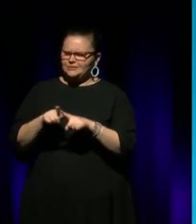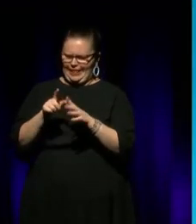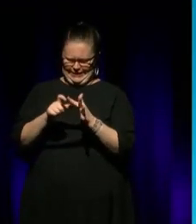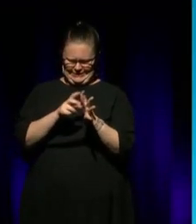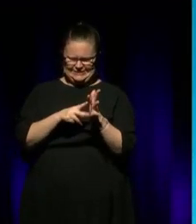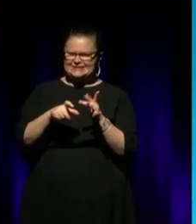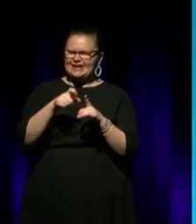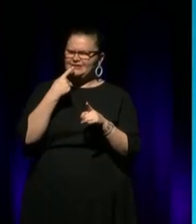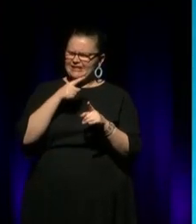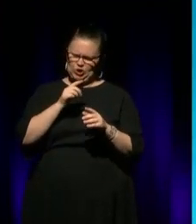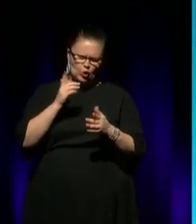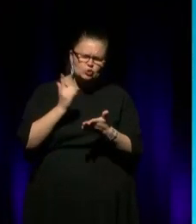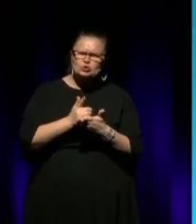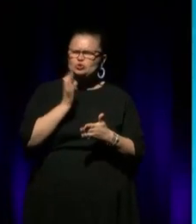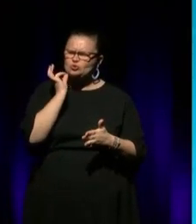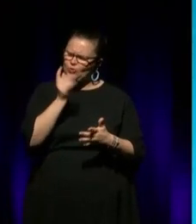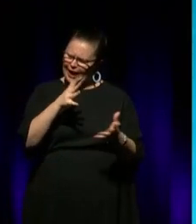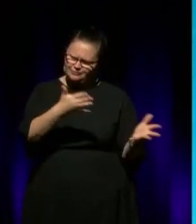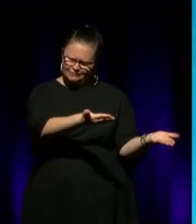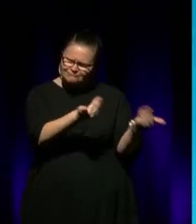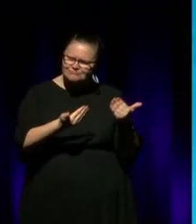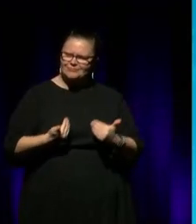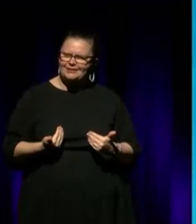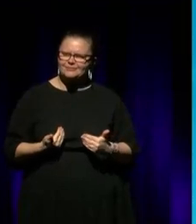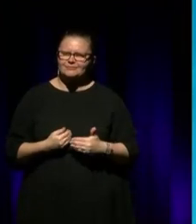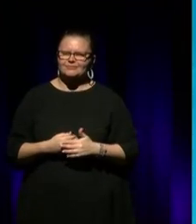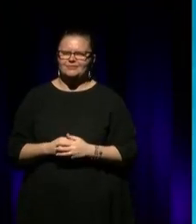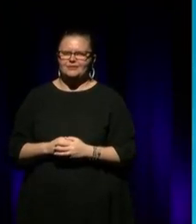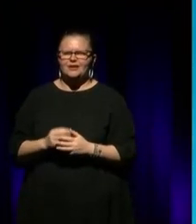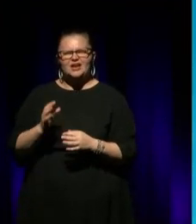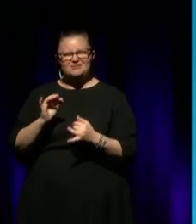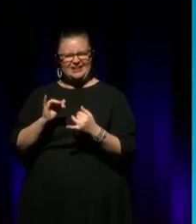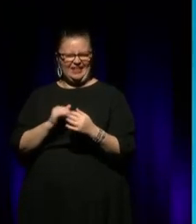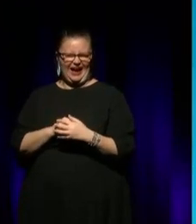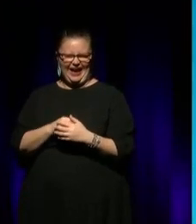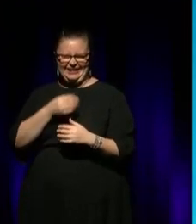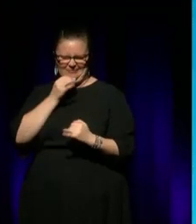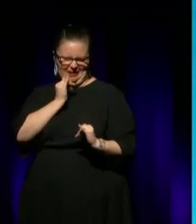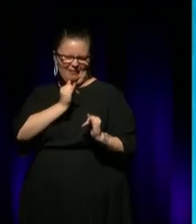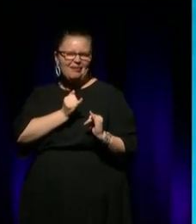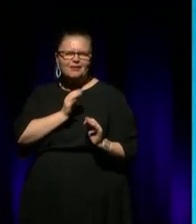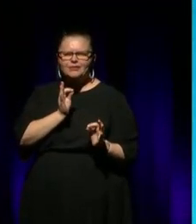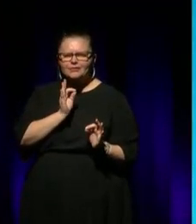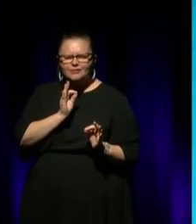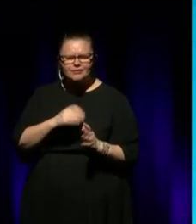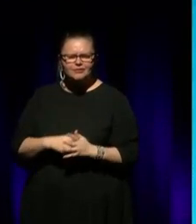you're too white. Come back. And I don't mean to be that in a cynical way. A little bit of me does. But...